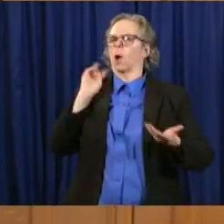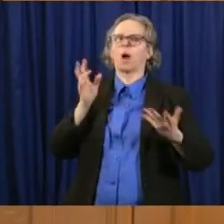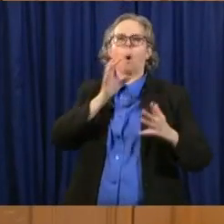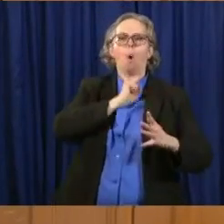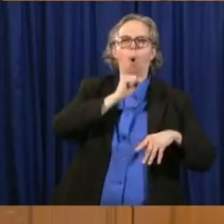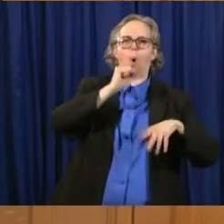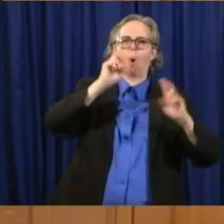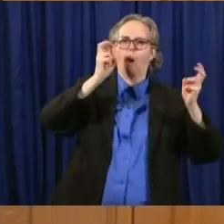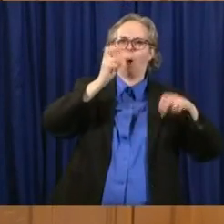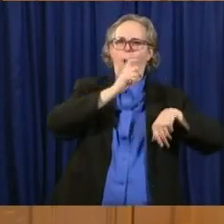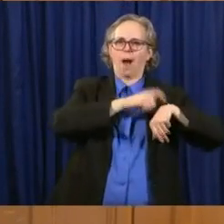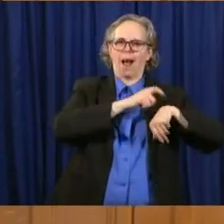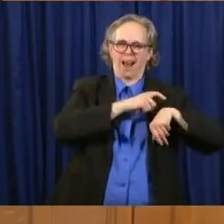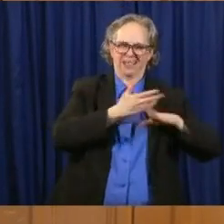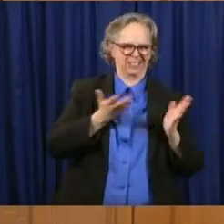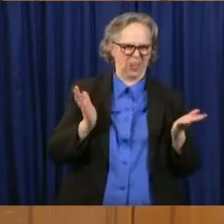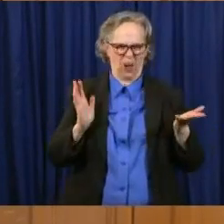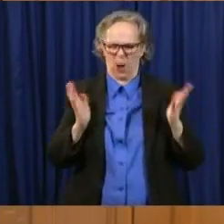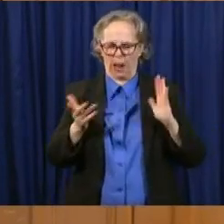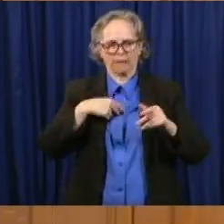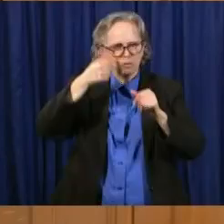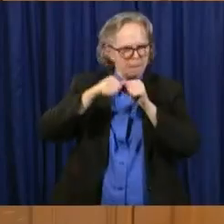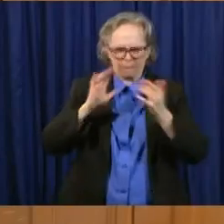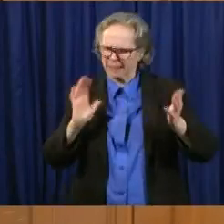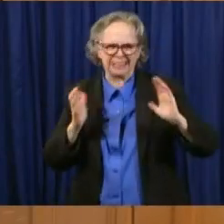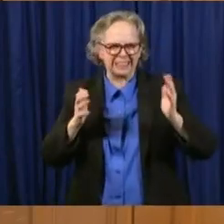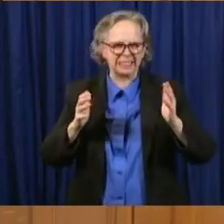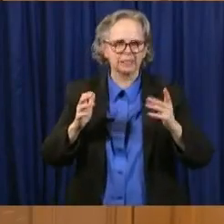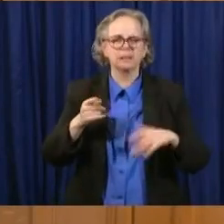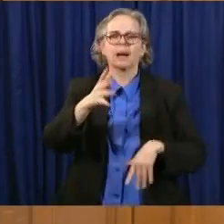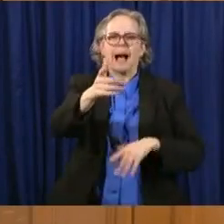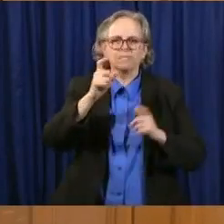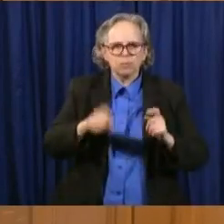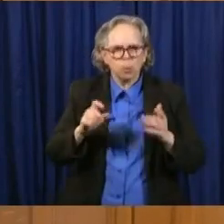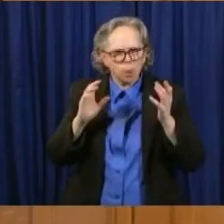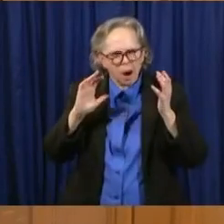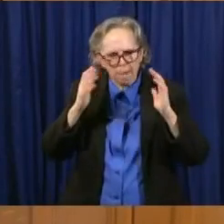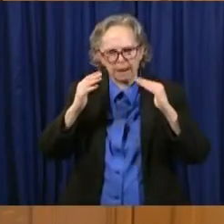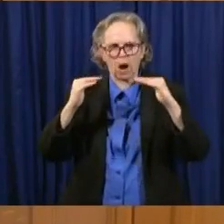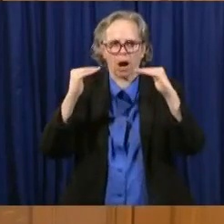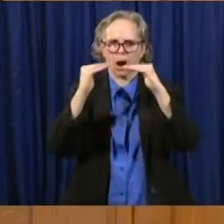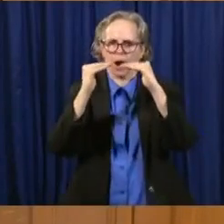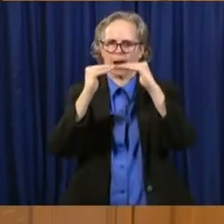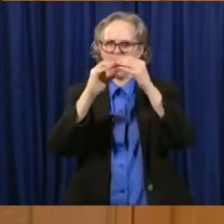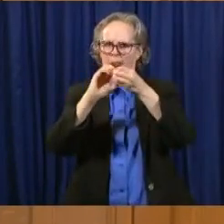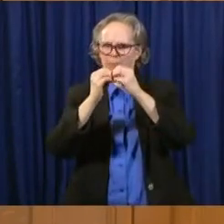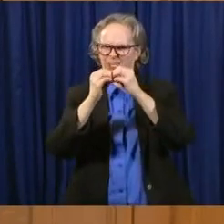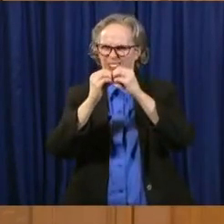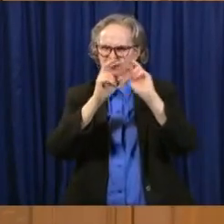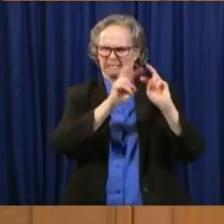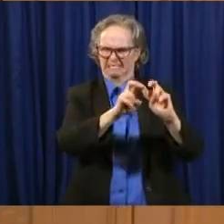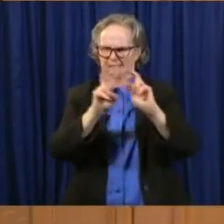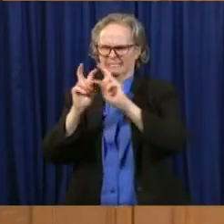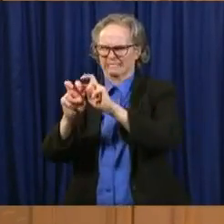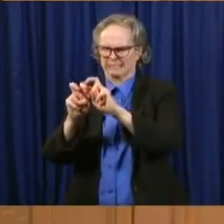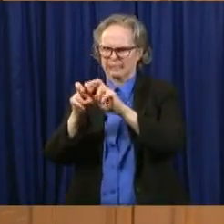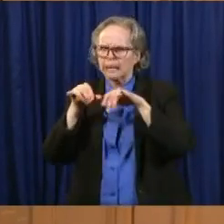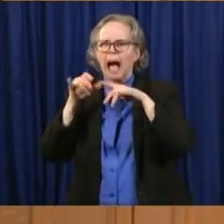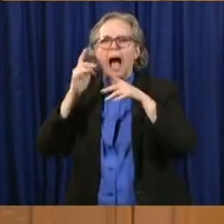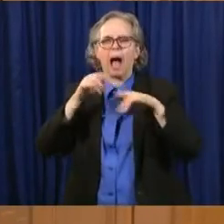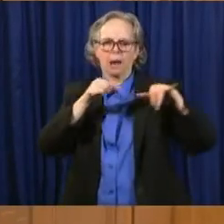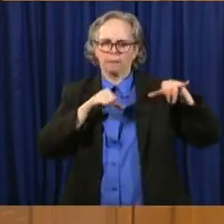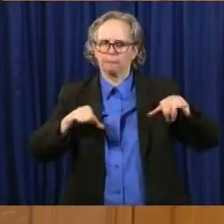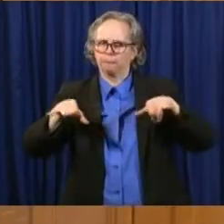apples and oranges to oranges, and be consistent in that, and look at all of that data in the context of trends.